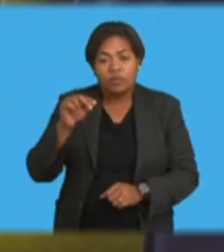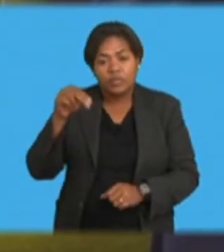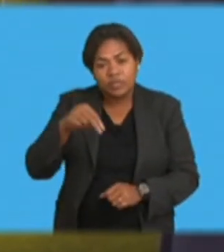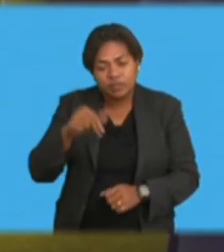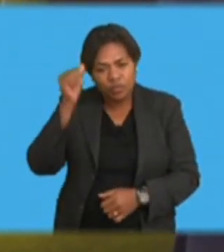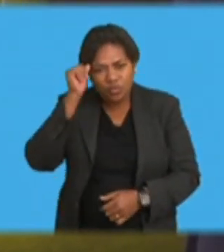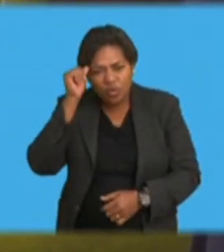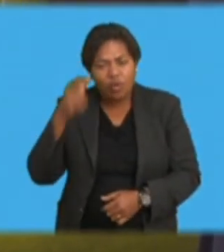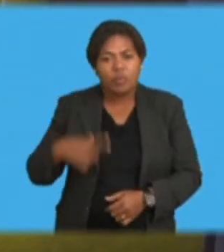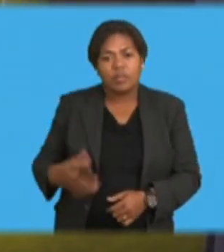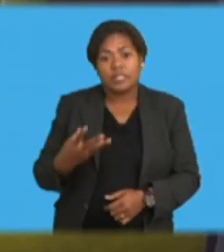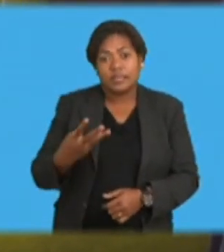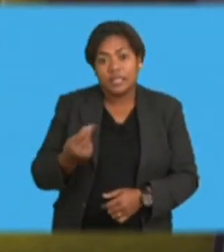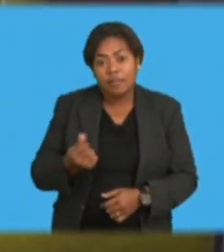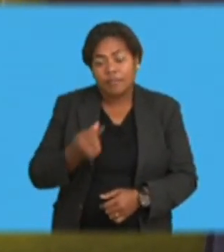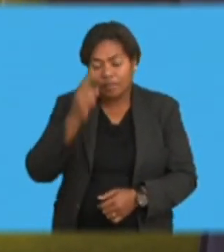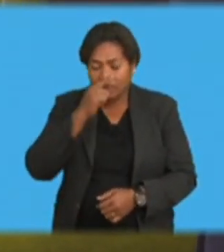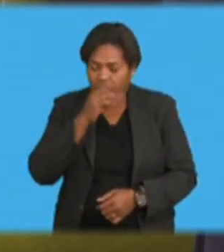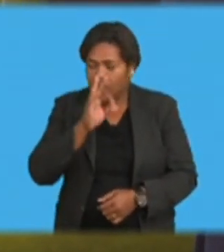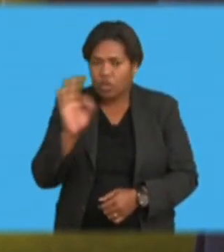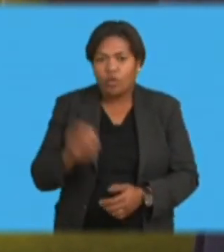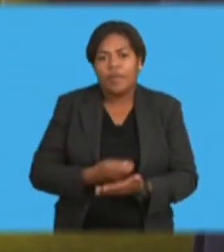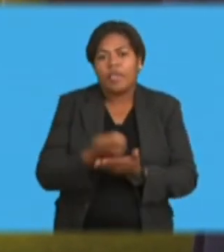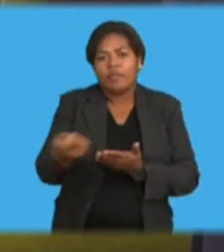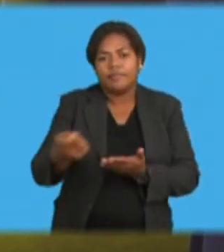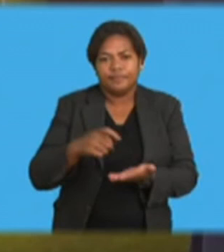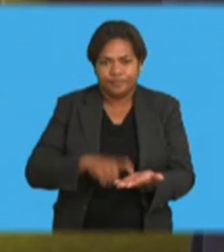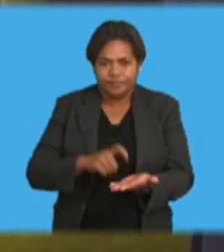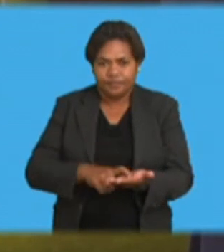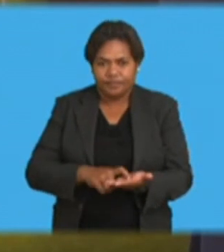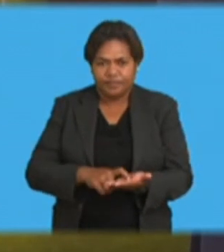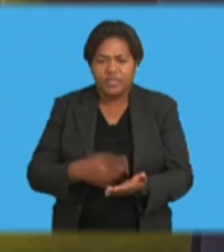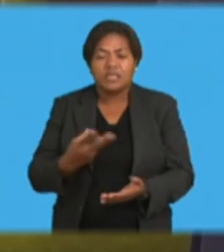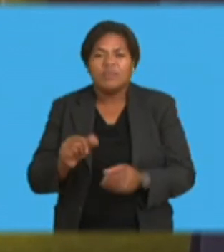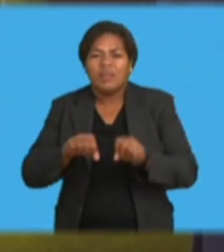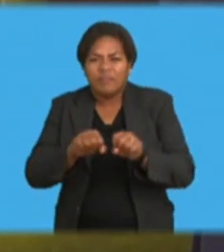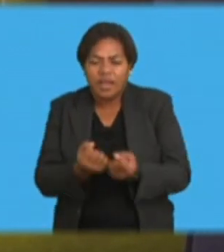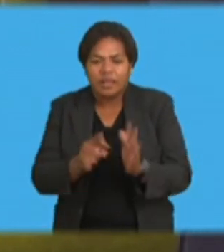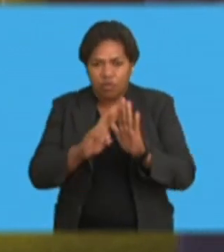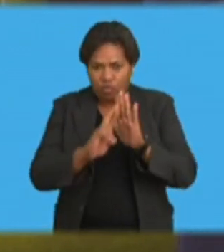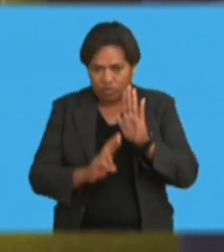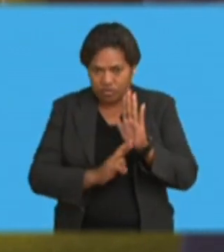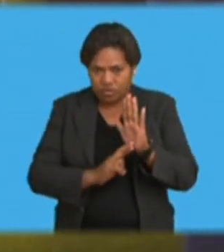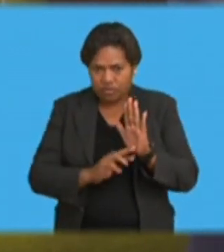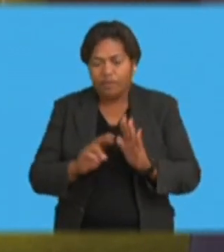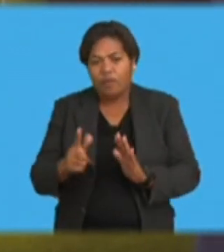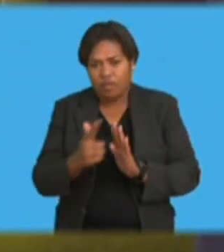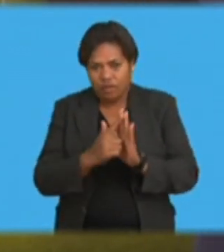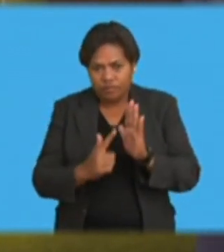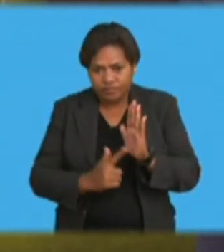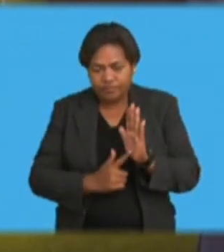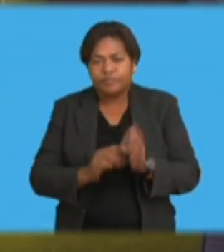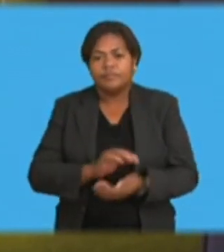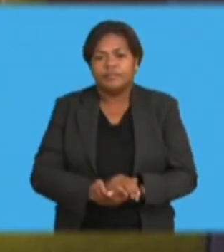actually don't pay the credit. We do need to know who are the people who actually breach the conditions of the loan they've taken. So, it will also